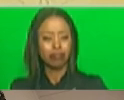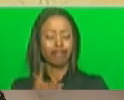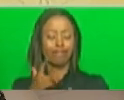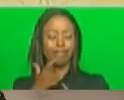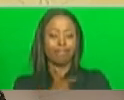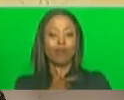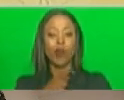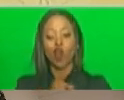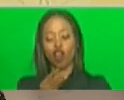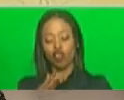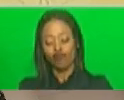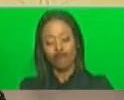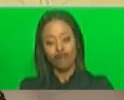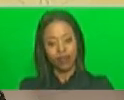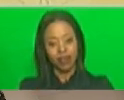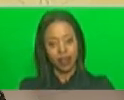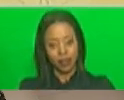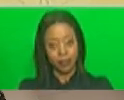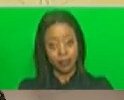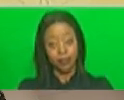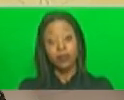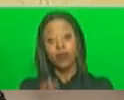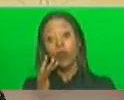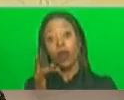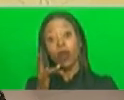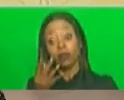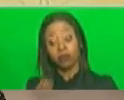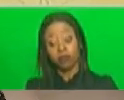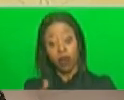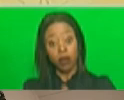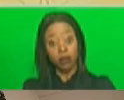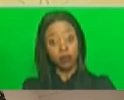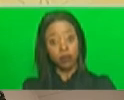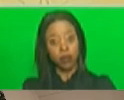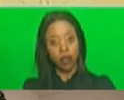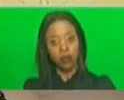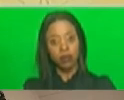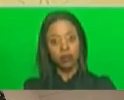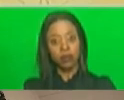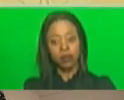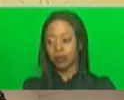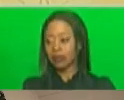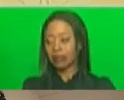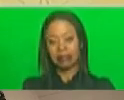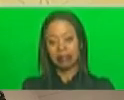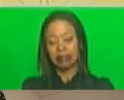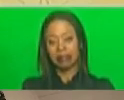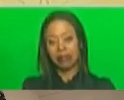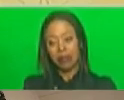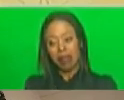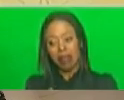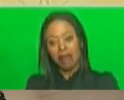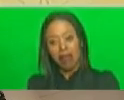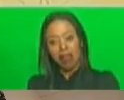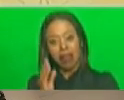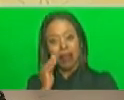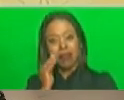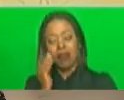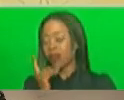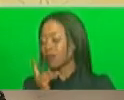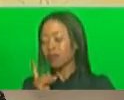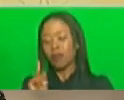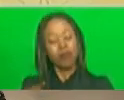losing a child is something that no parent should ever have to go through and endure